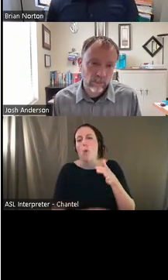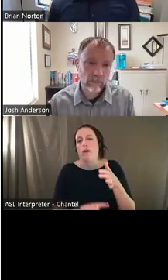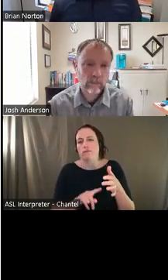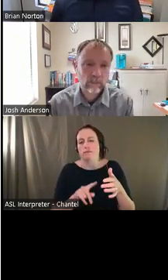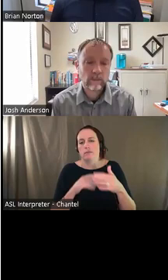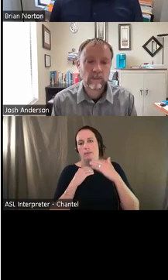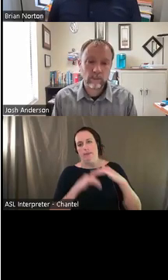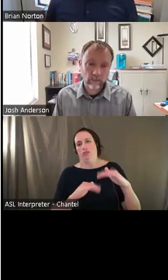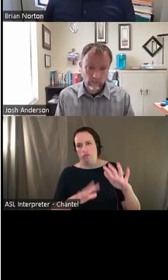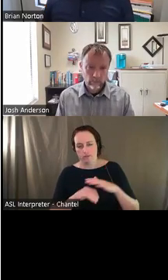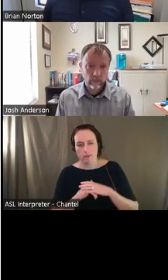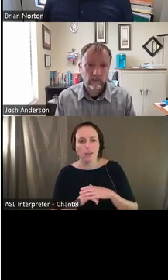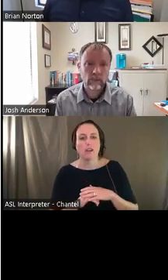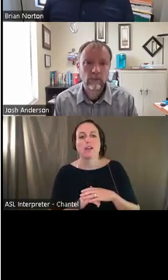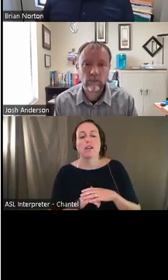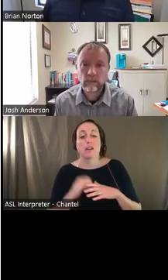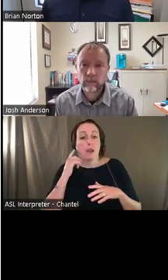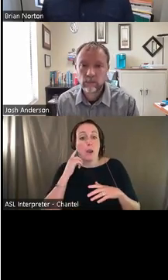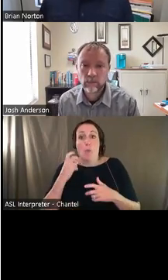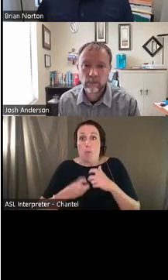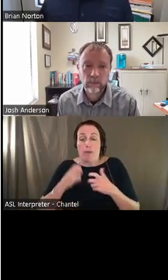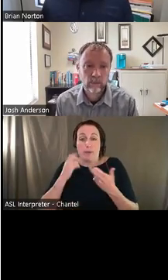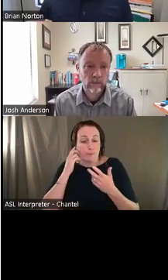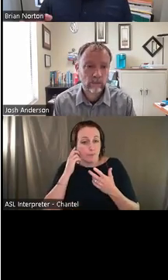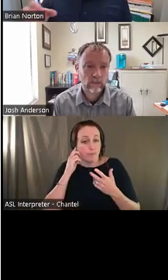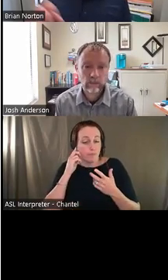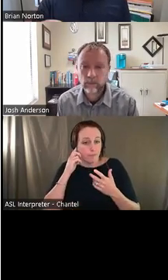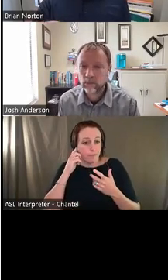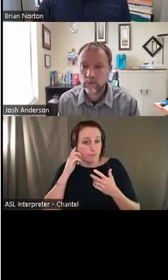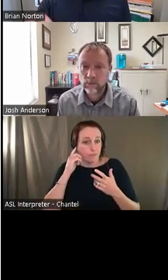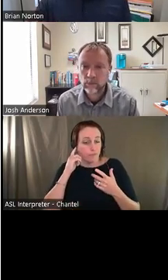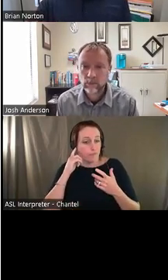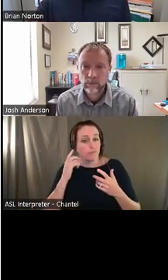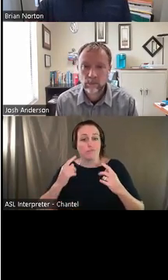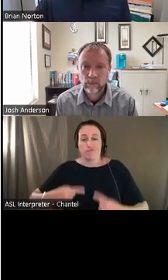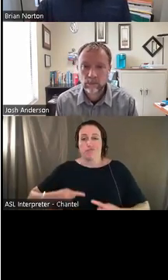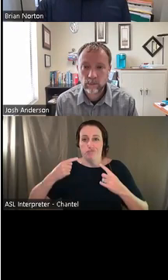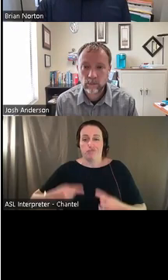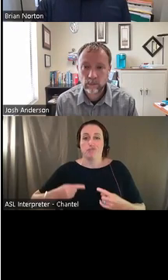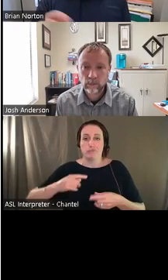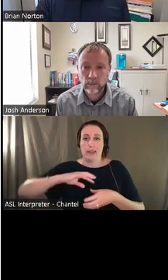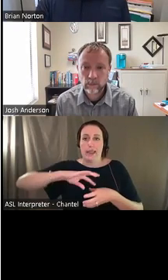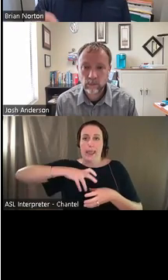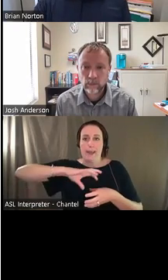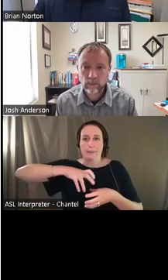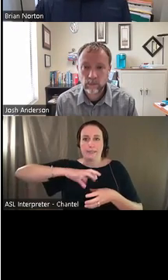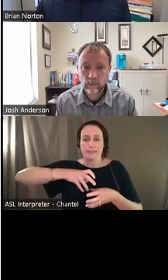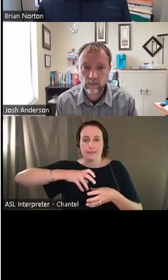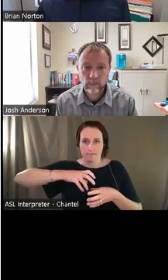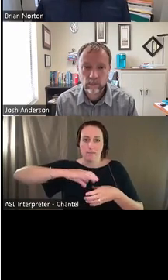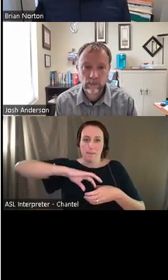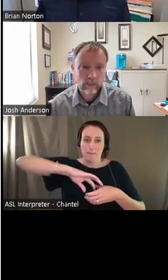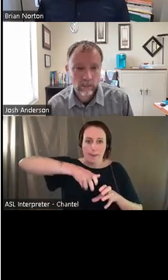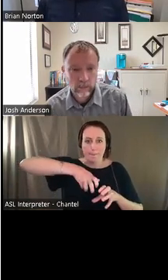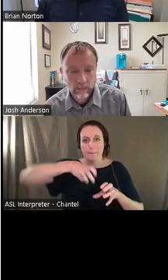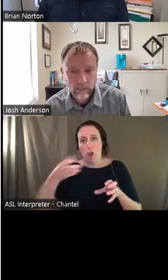here's the problem. Um, they are having difficulty taking on and putting on caps or taking off and putting on caps.